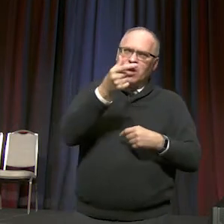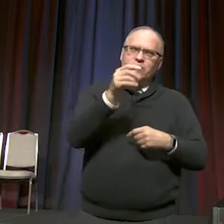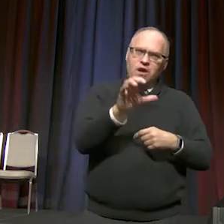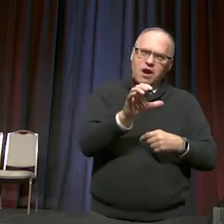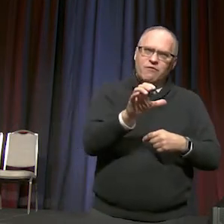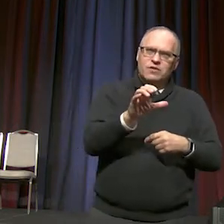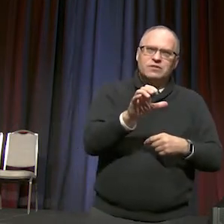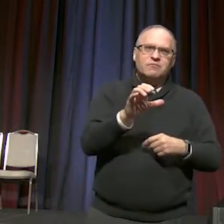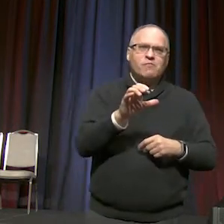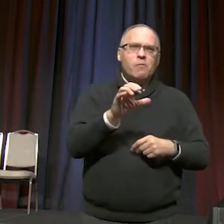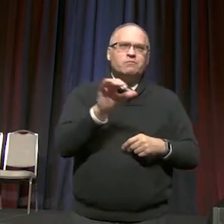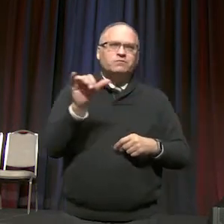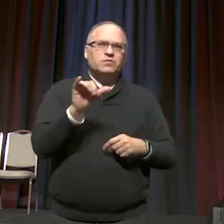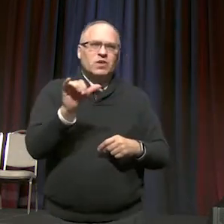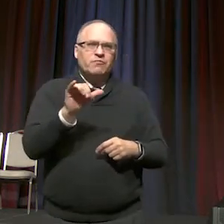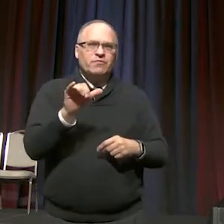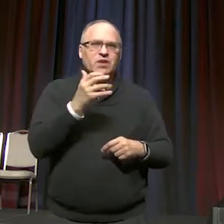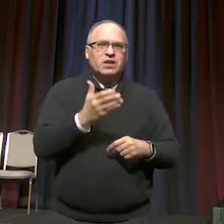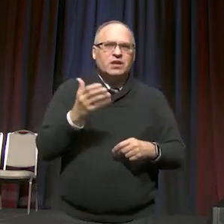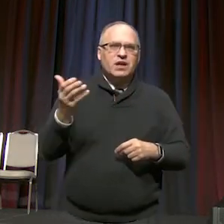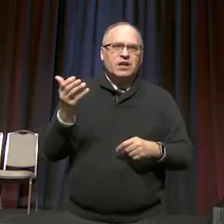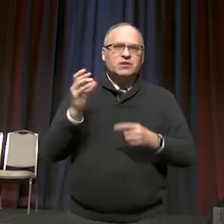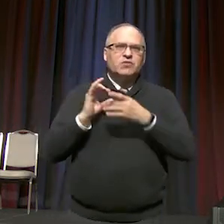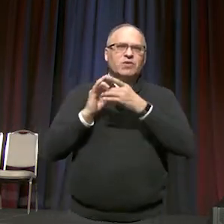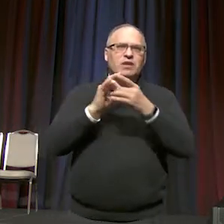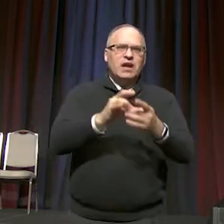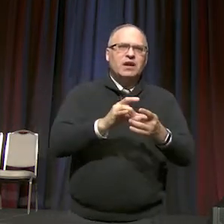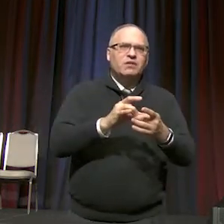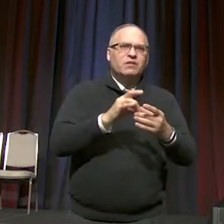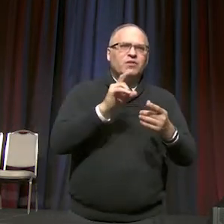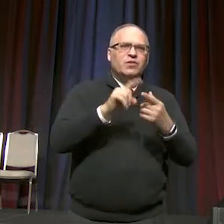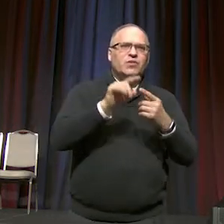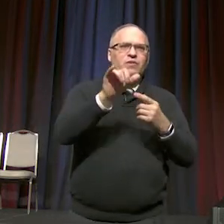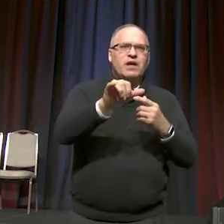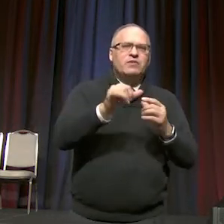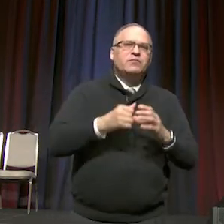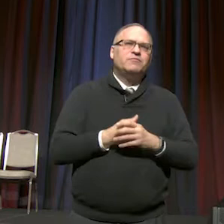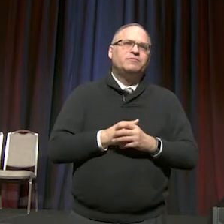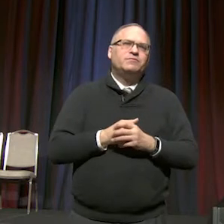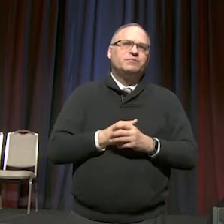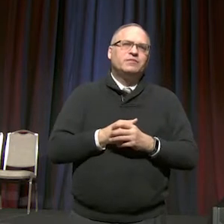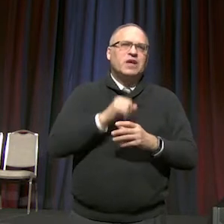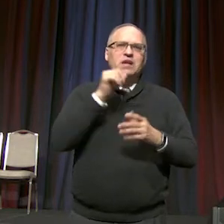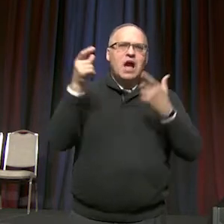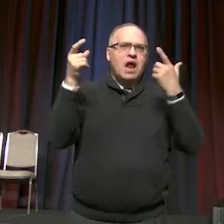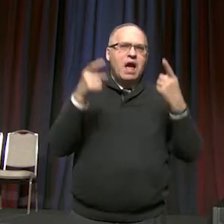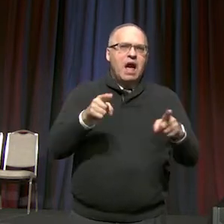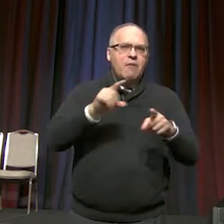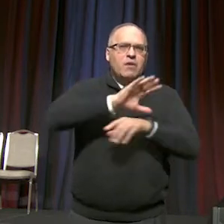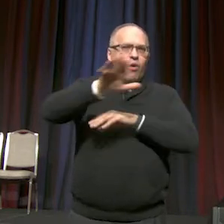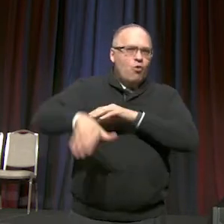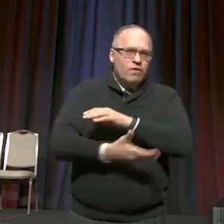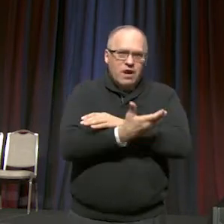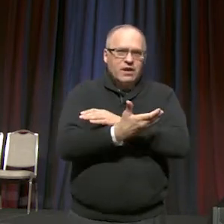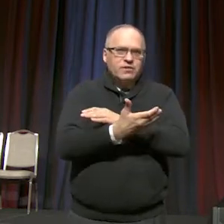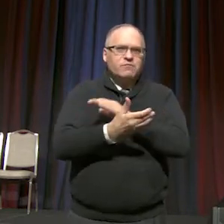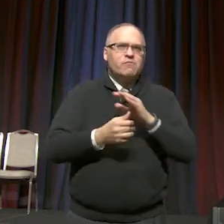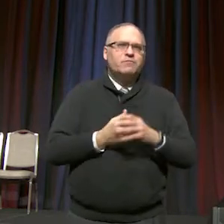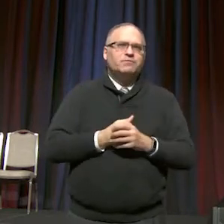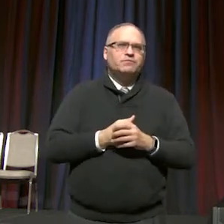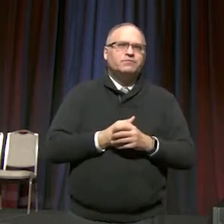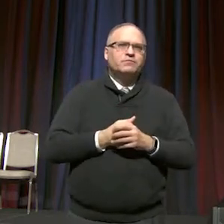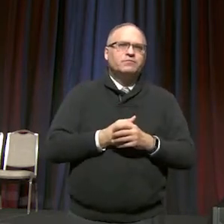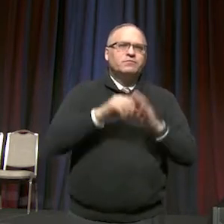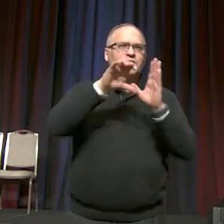things relate to constitutional amendments. It doesn't happen overnight. Chapter